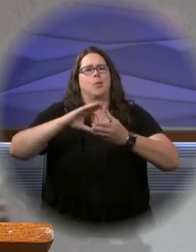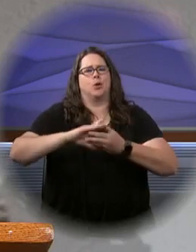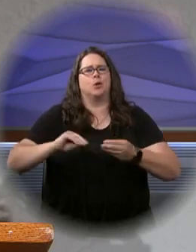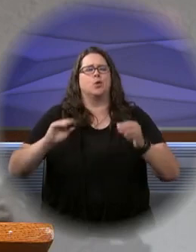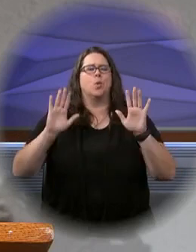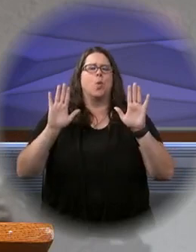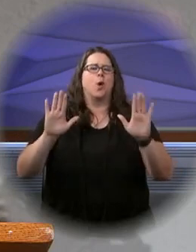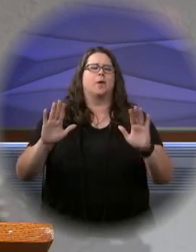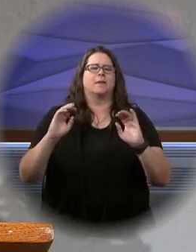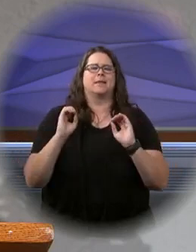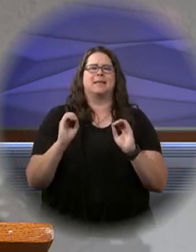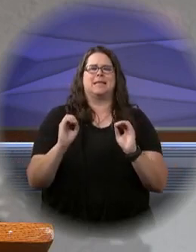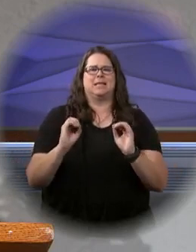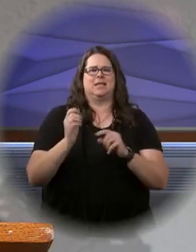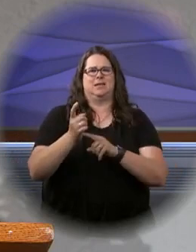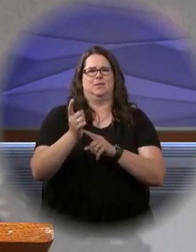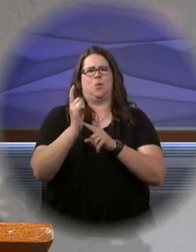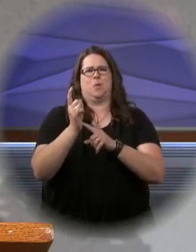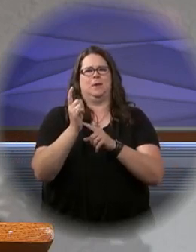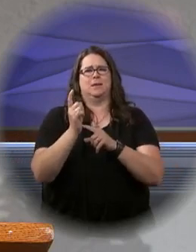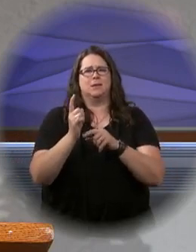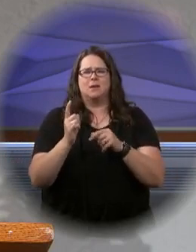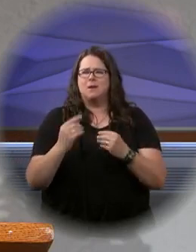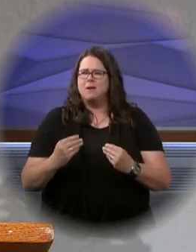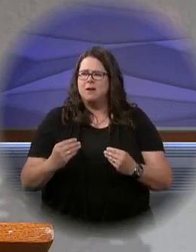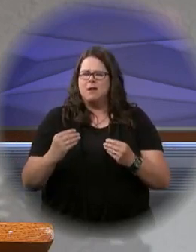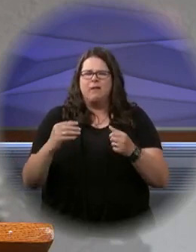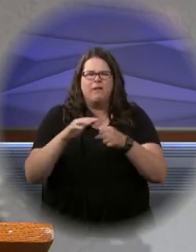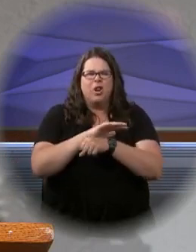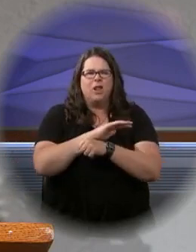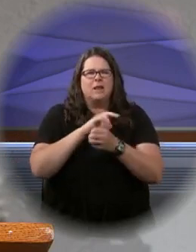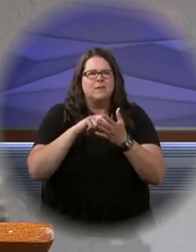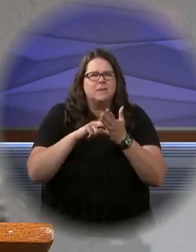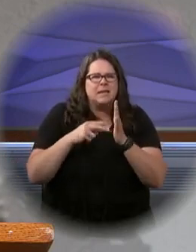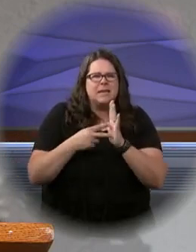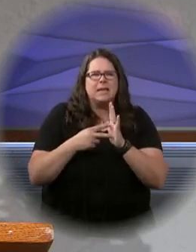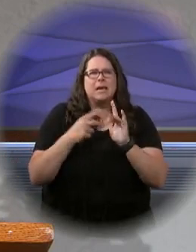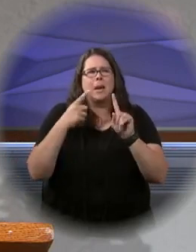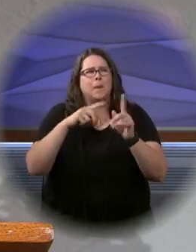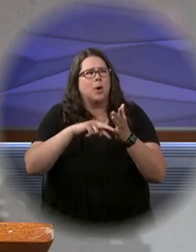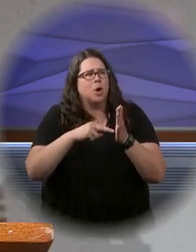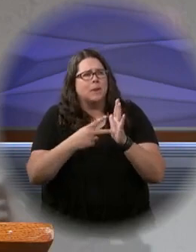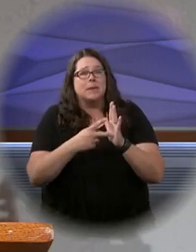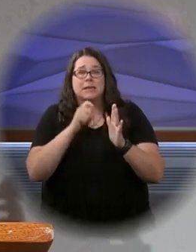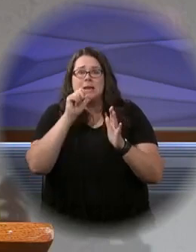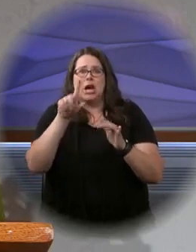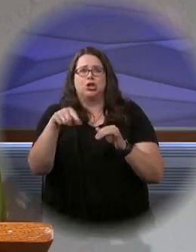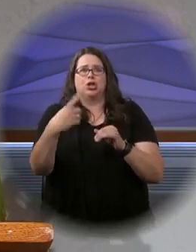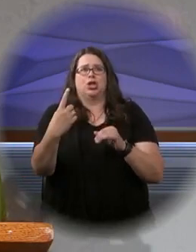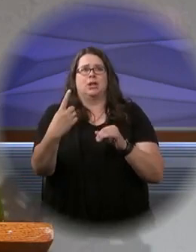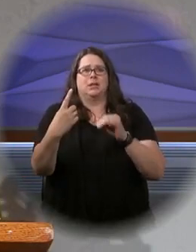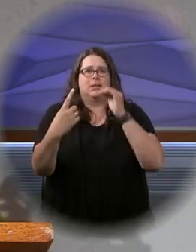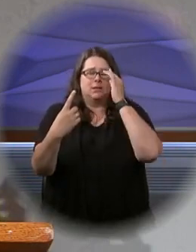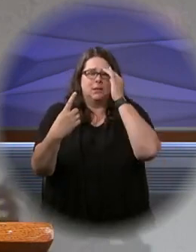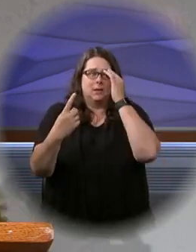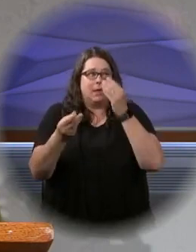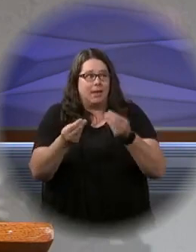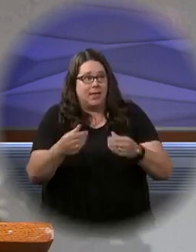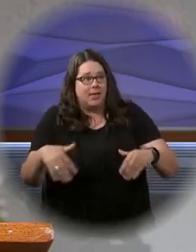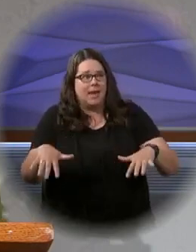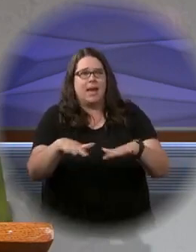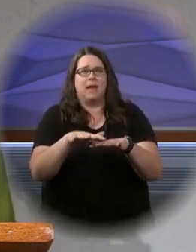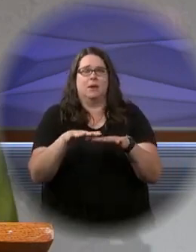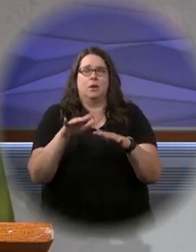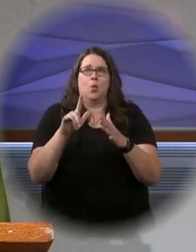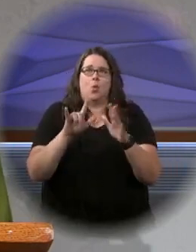these wonderful teaching moments that are filled with meaning and purpose, not just about the land and those